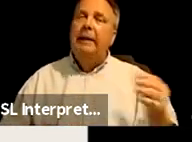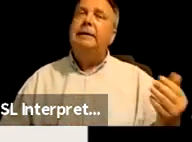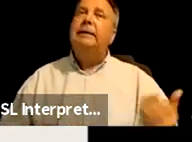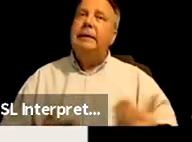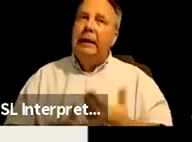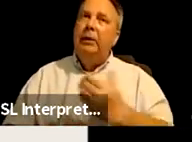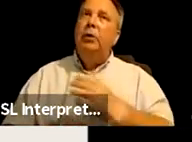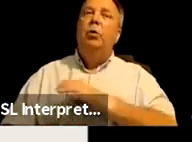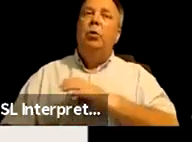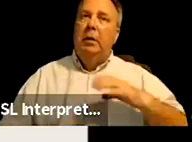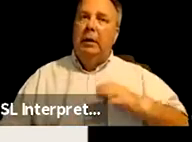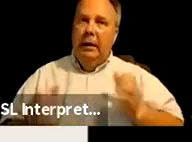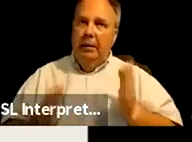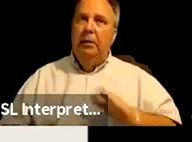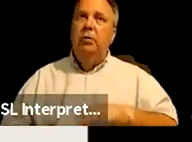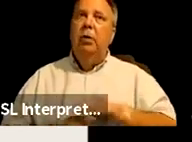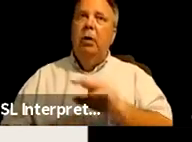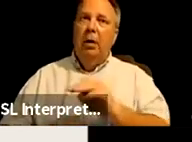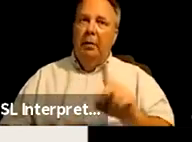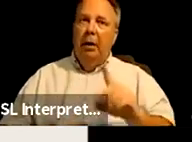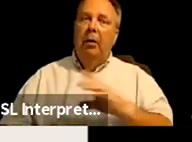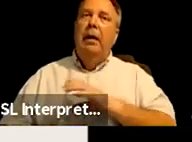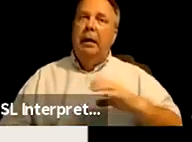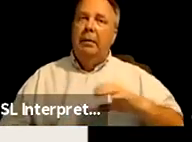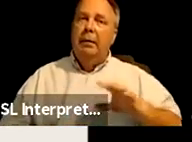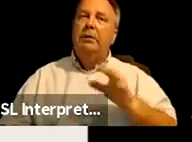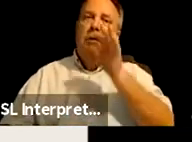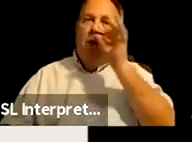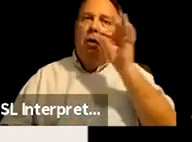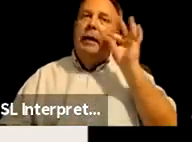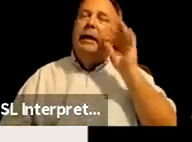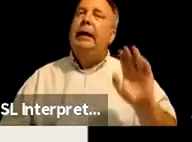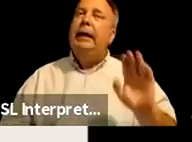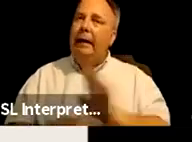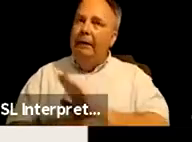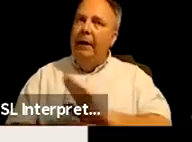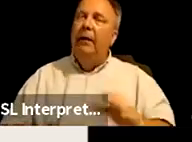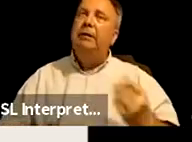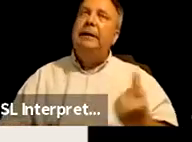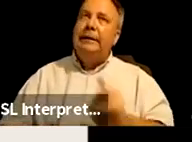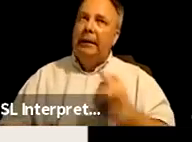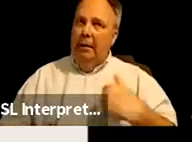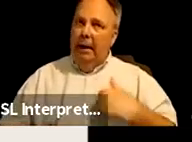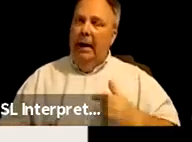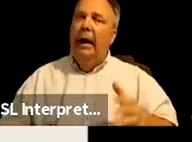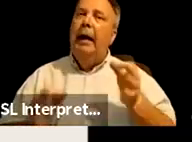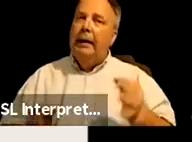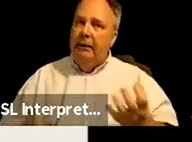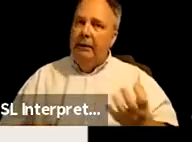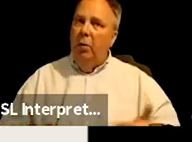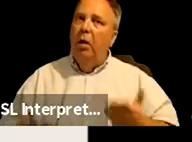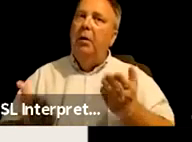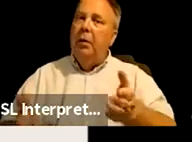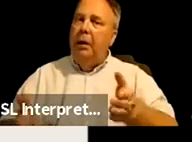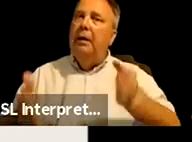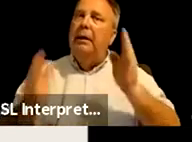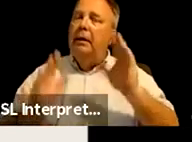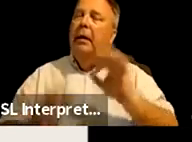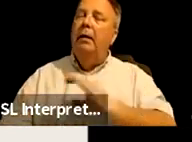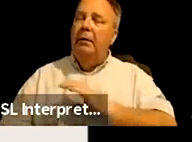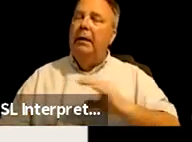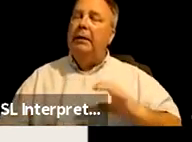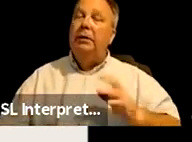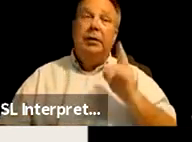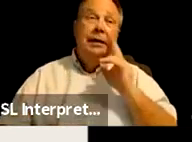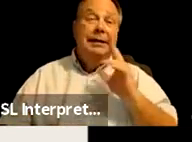commissioner on the Maryland commission on Indian affairs, it is something that I definitely want to bring to the attention of the commission and